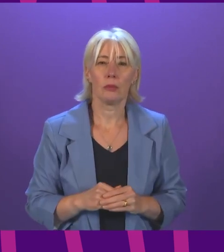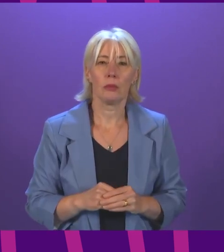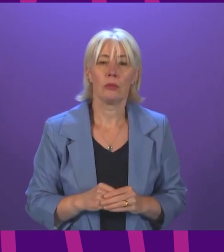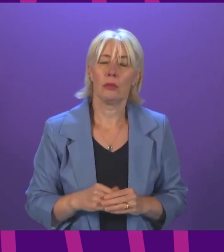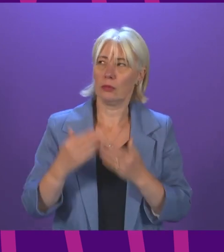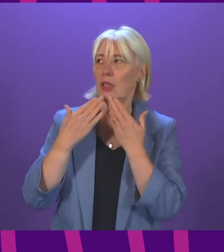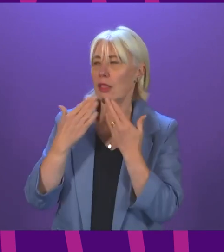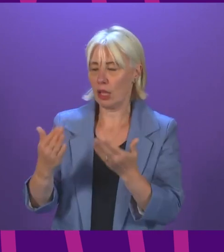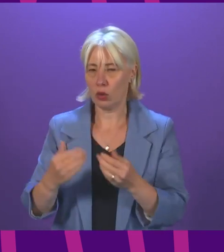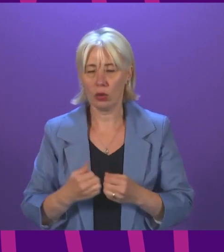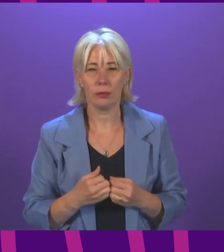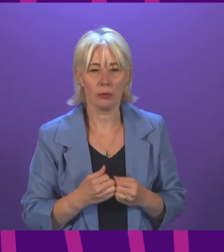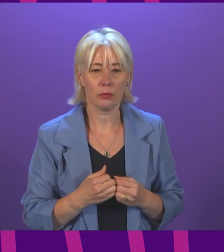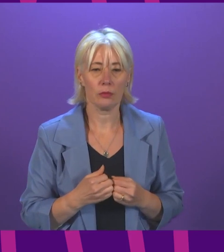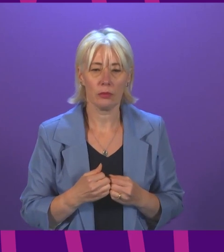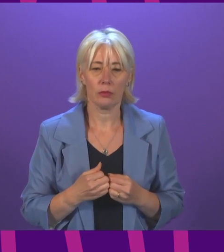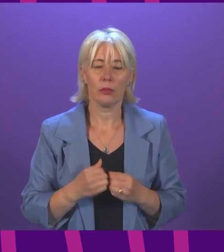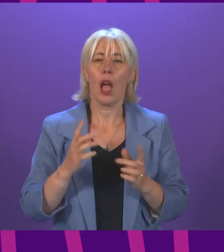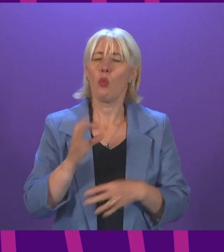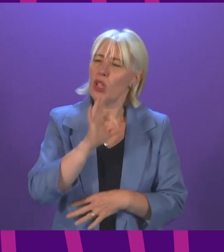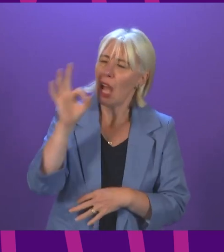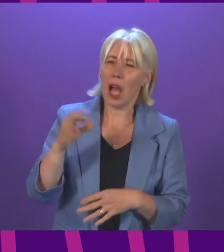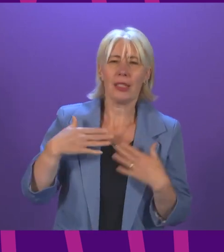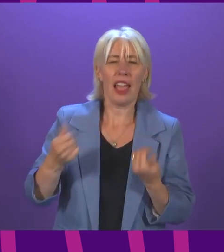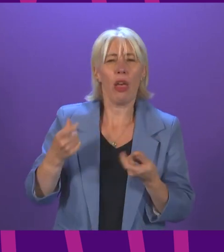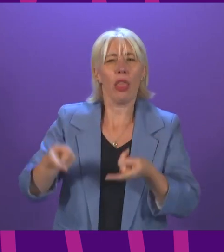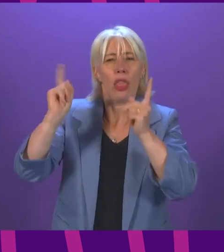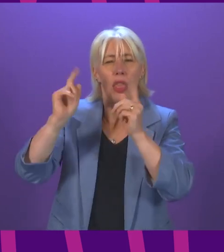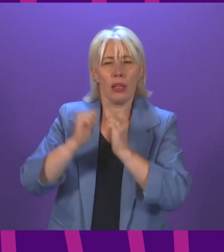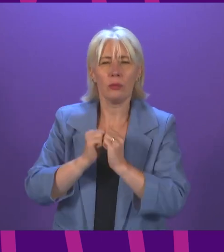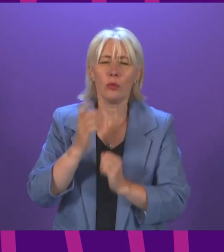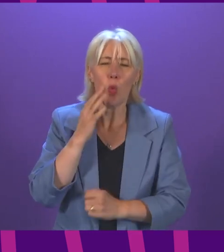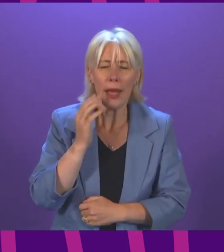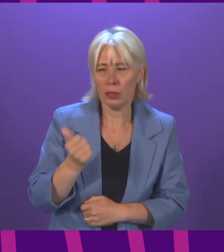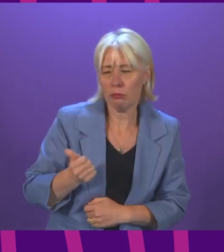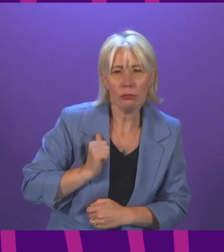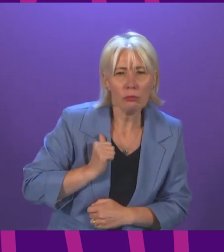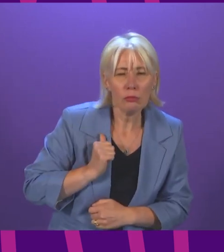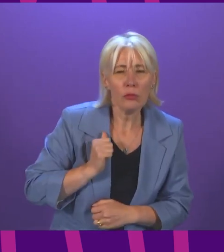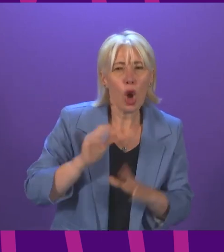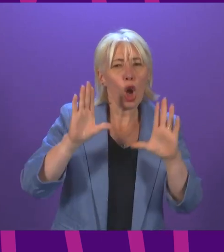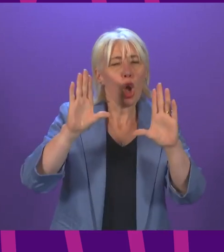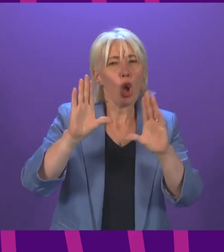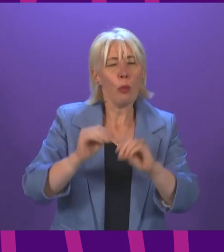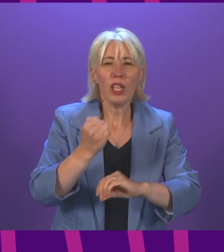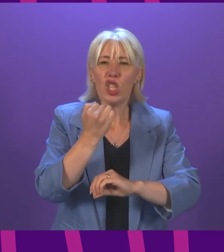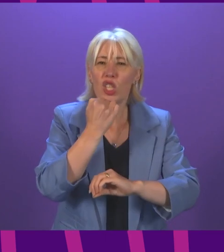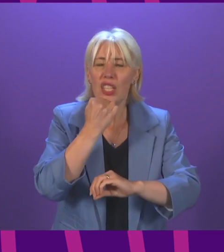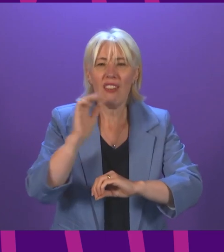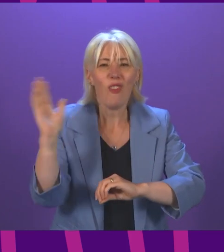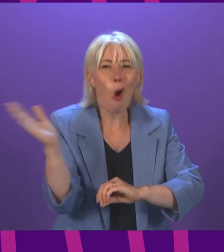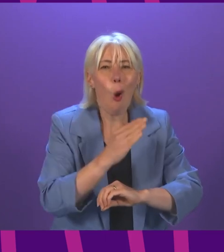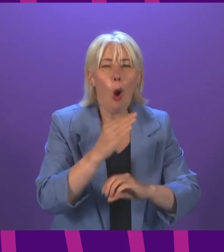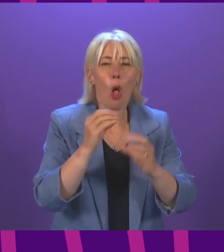Thank you, Deputy Presiding Officer. To ask the Cabinet Secretary when is the anticipated completion date for all COVID booster